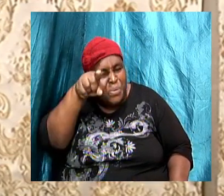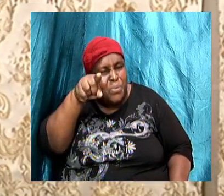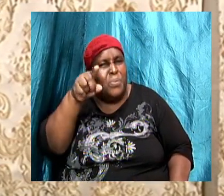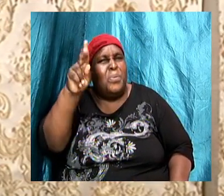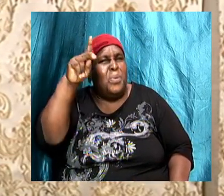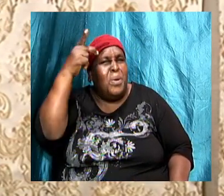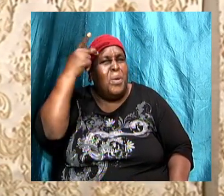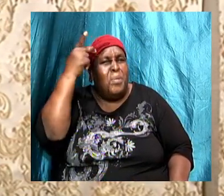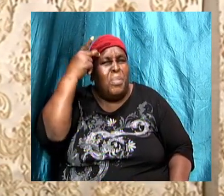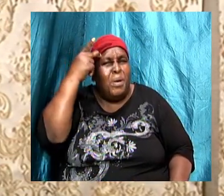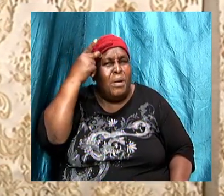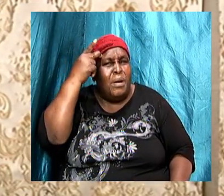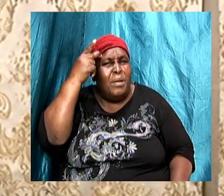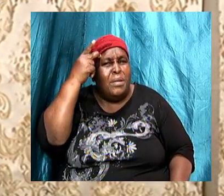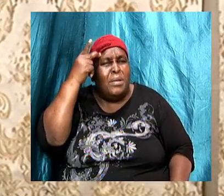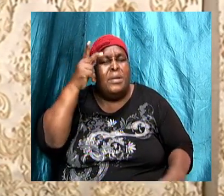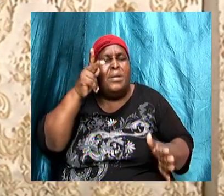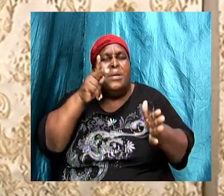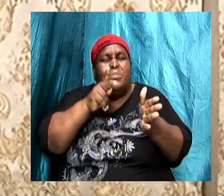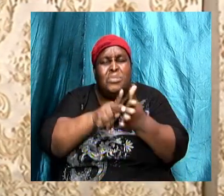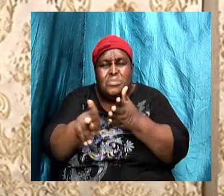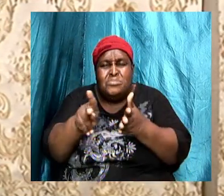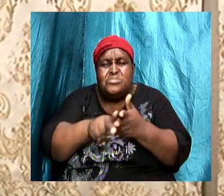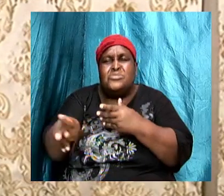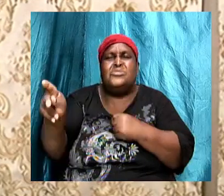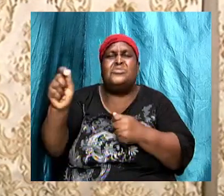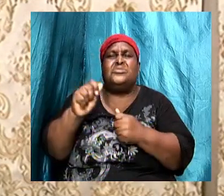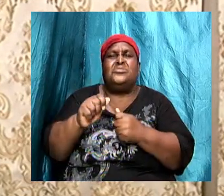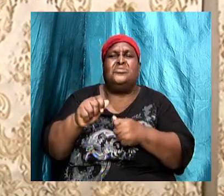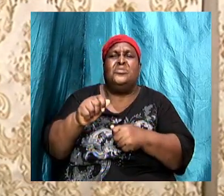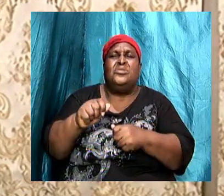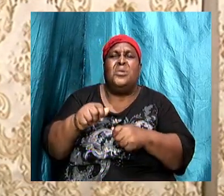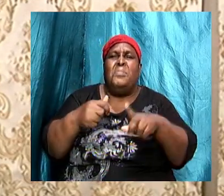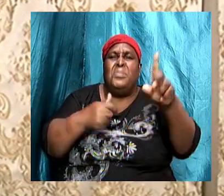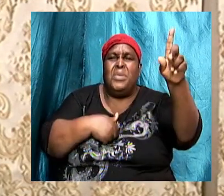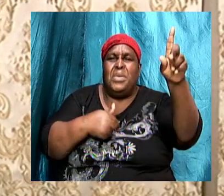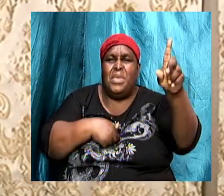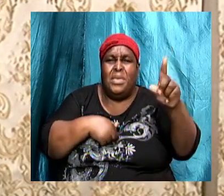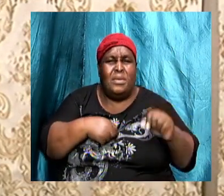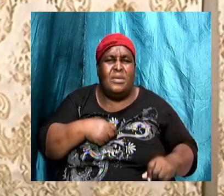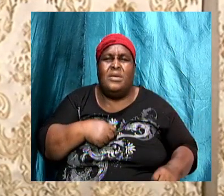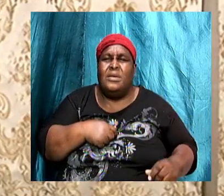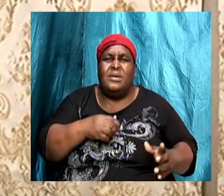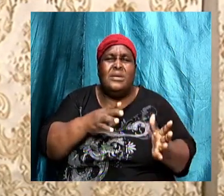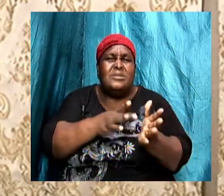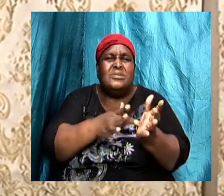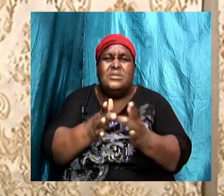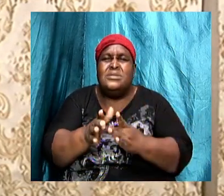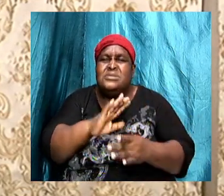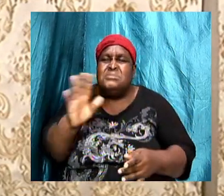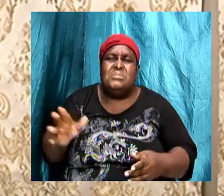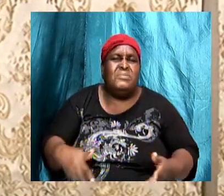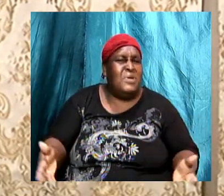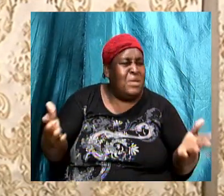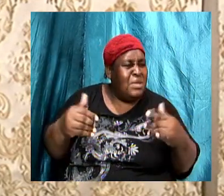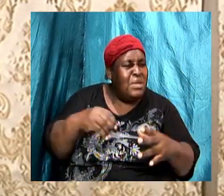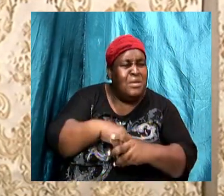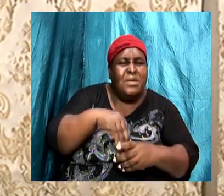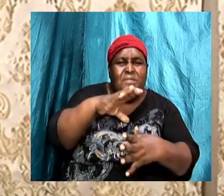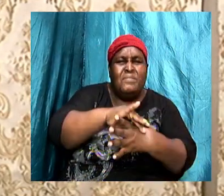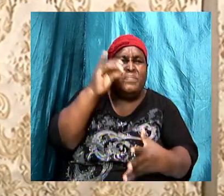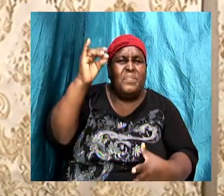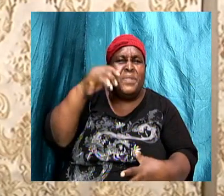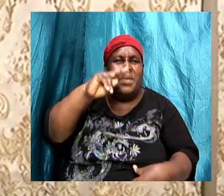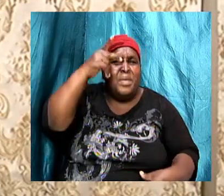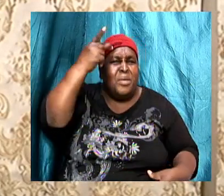against me? He wasn't doing it against Jesus literally. Jesus wasn't even here in the flesh. He was killing and